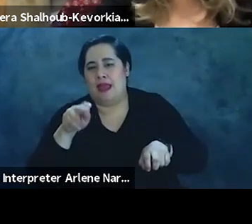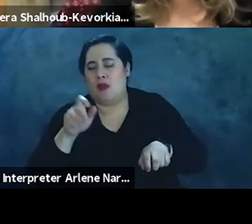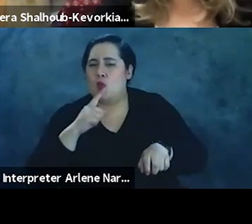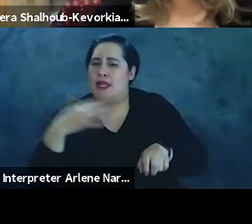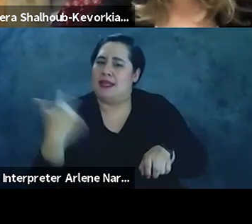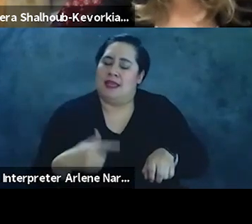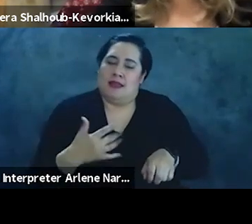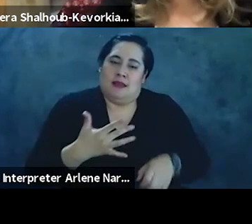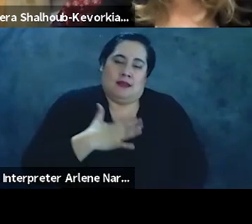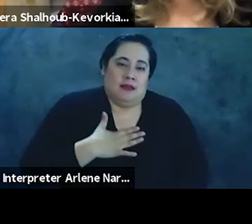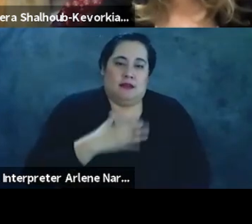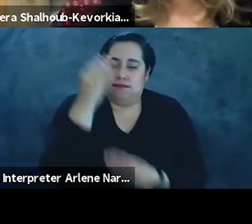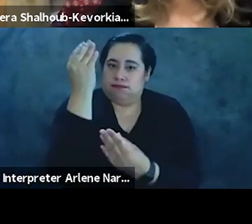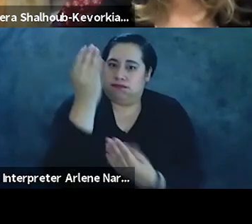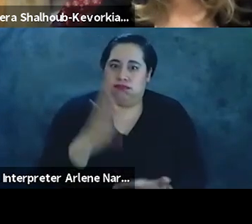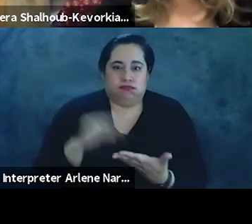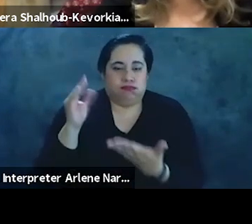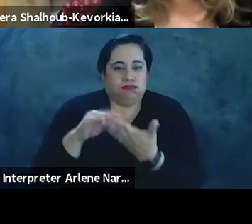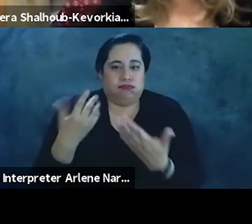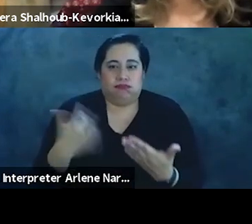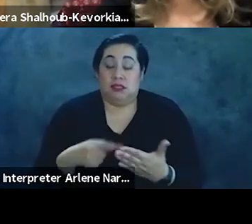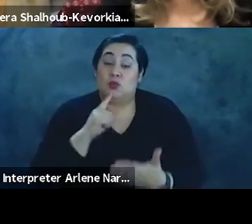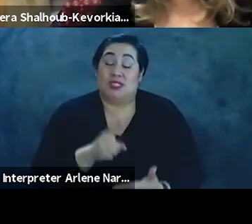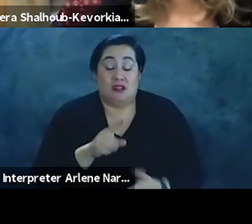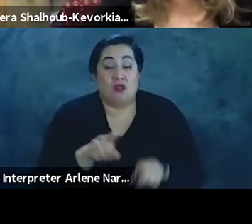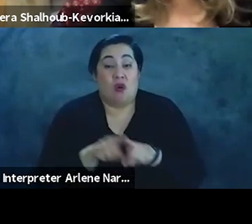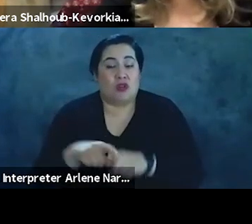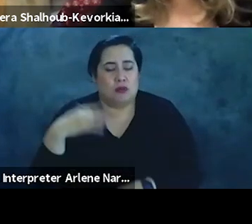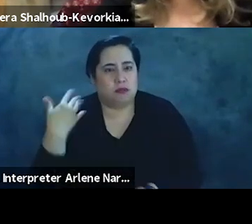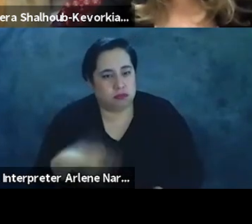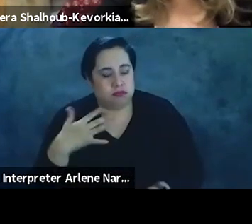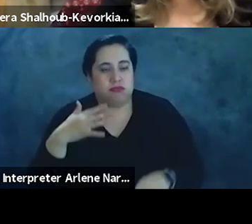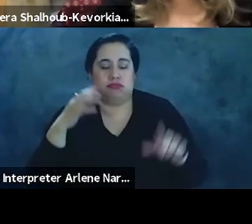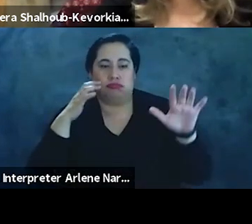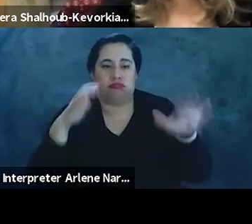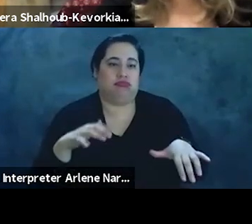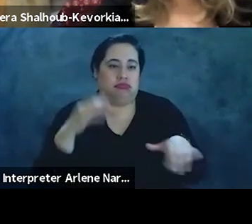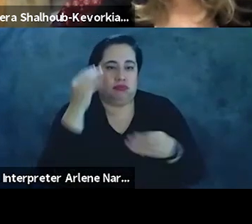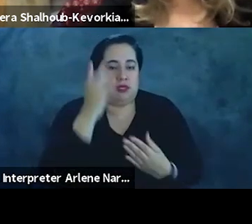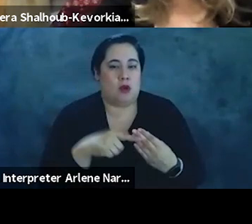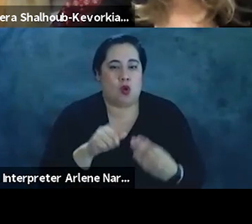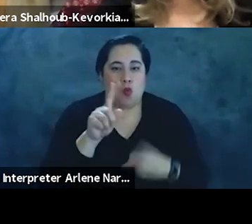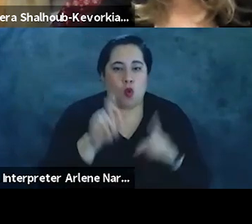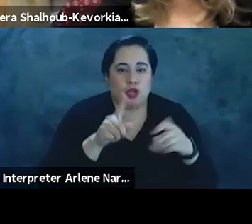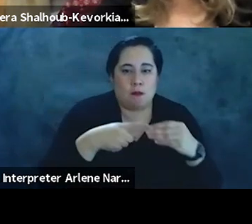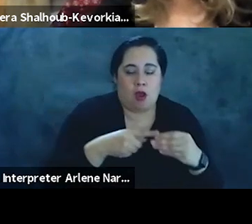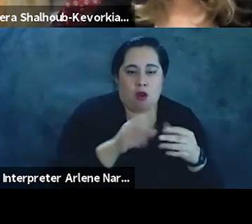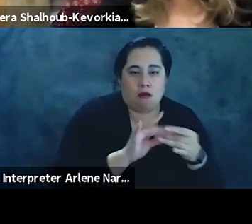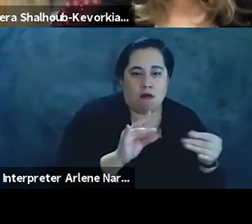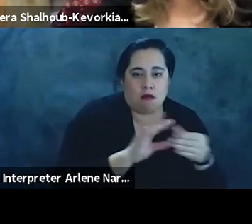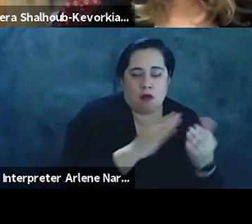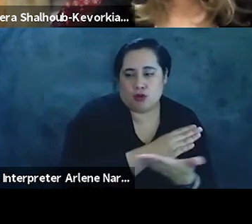insightful if uh as deeply sobering uh from the questions about narration to